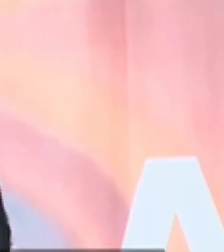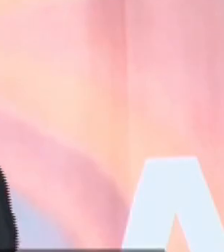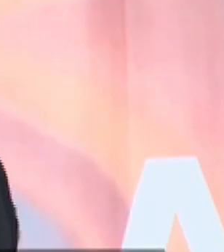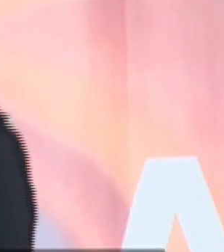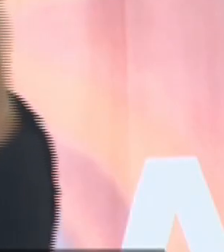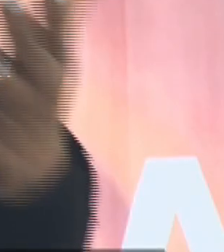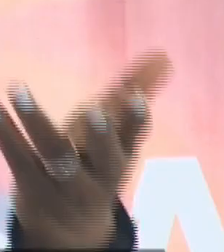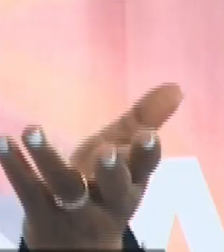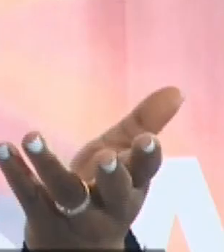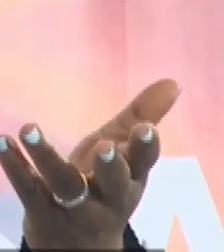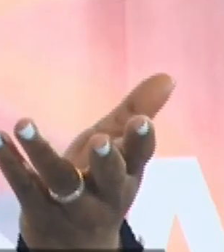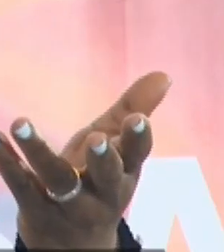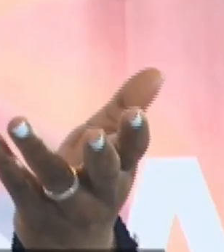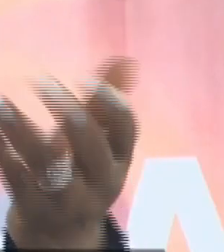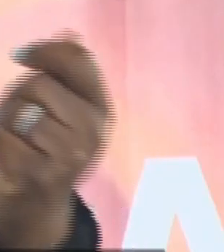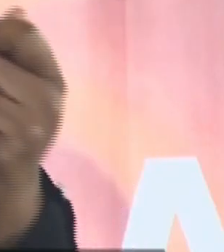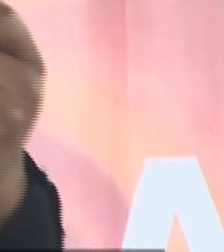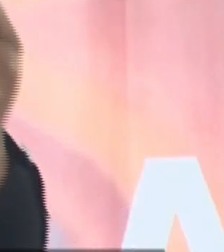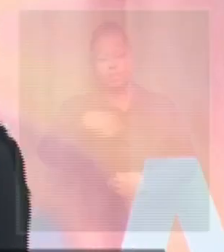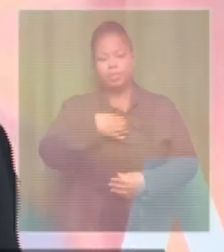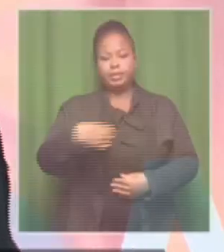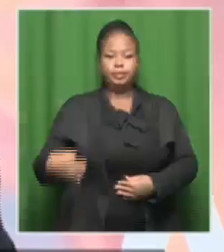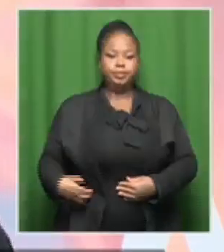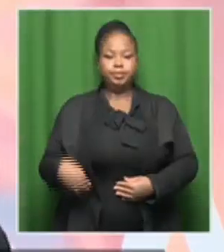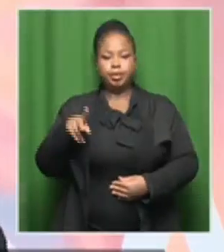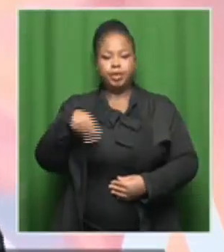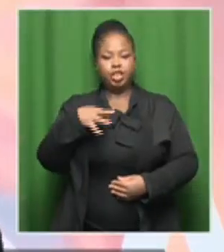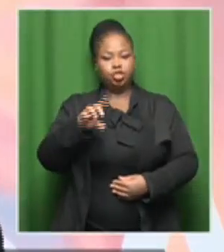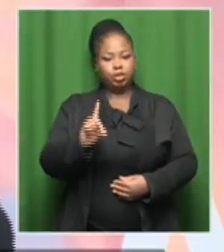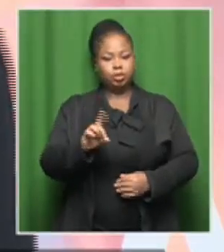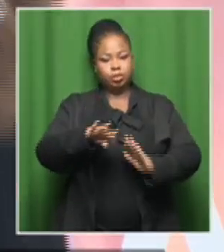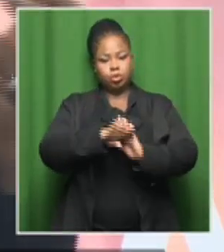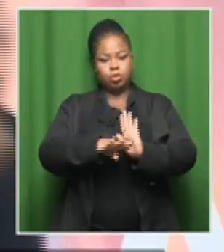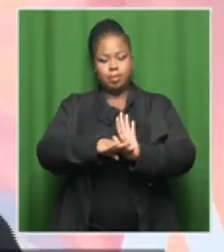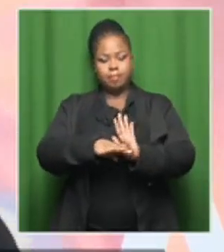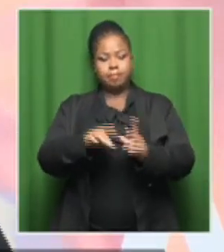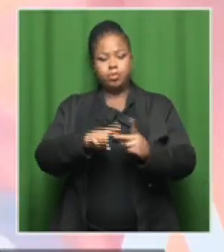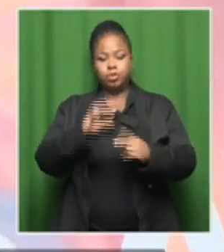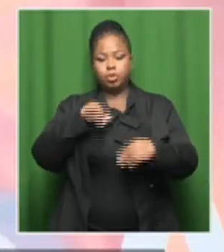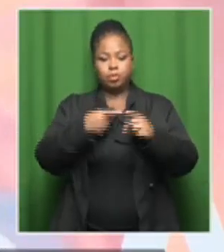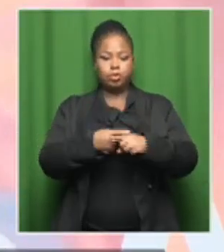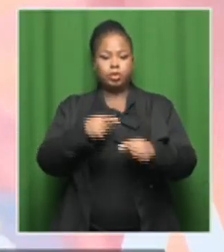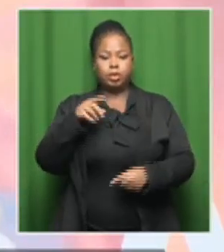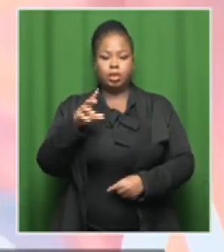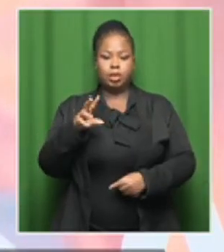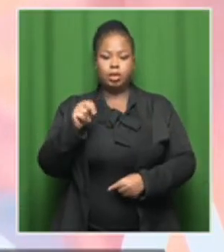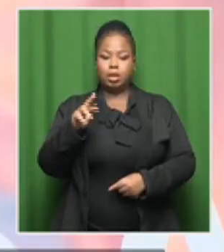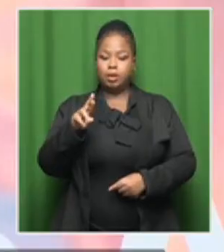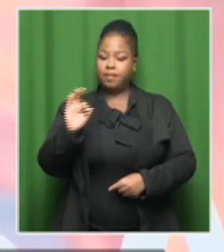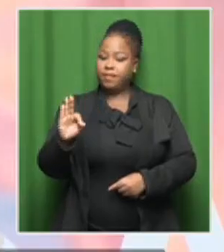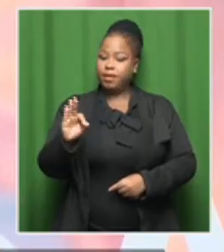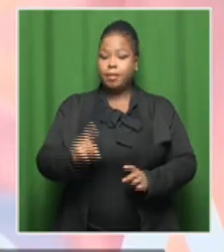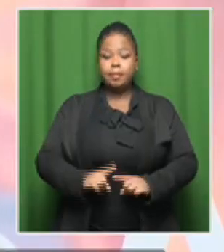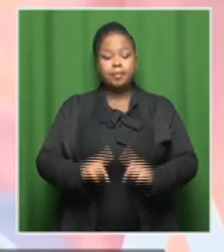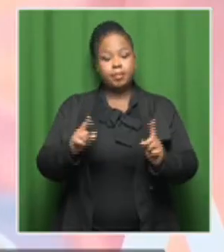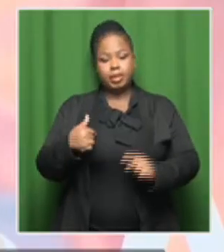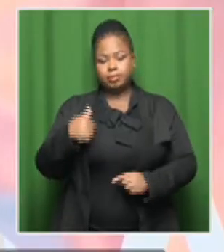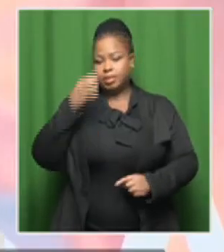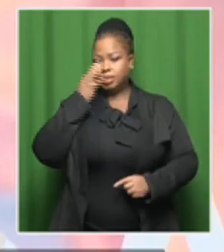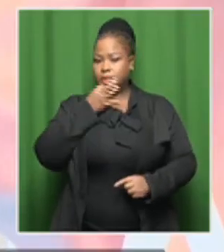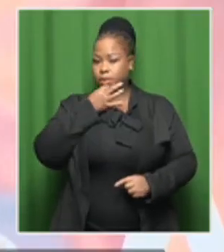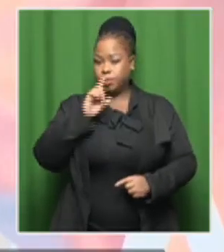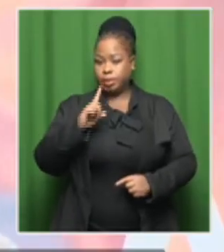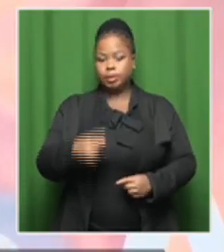we talk of the presidential PhD programs, we talk of the NFFs, but what I am saying,